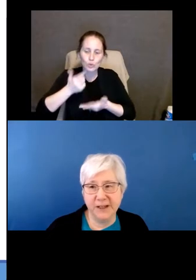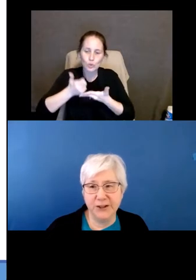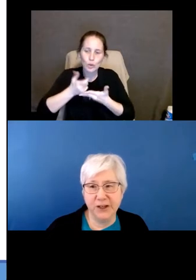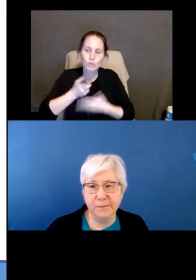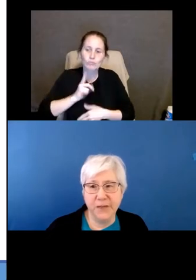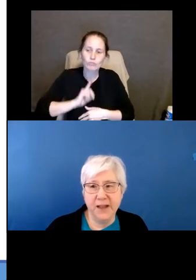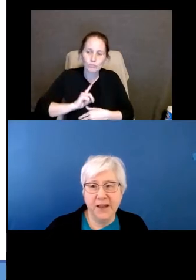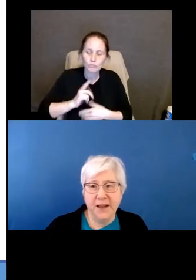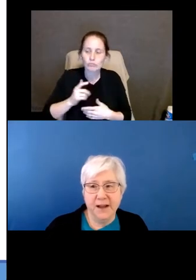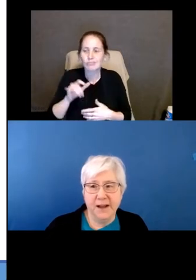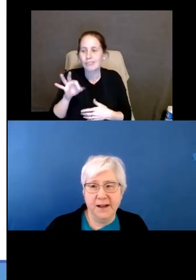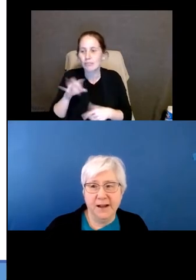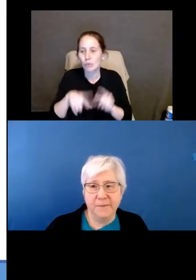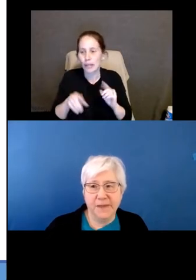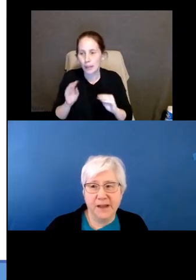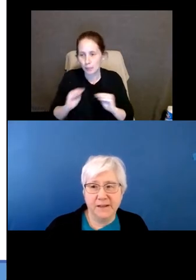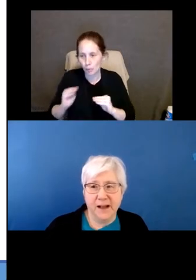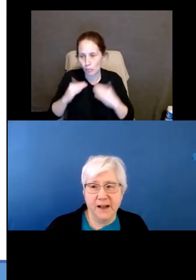quadriplegia.